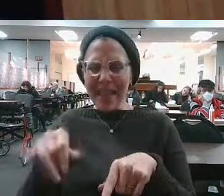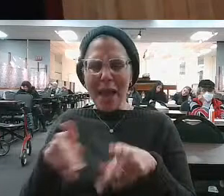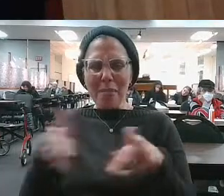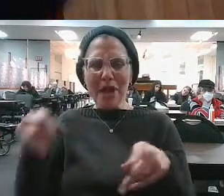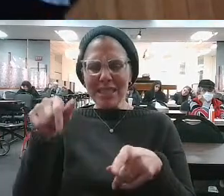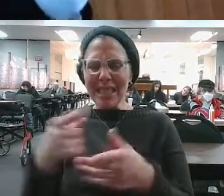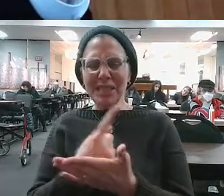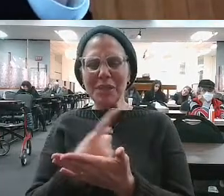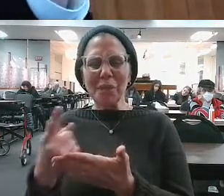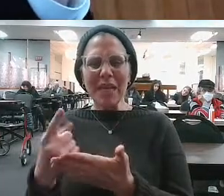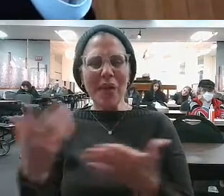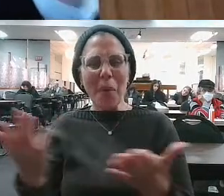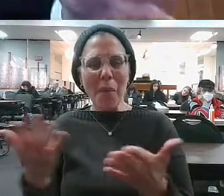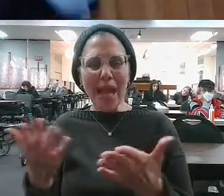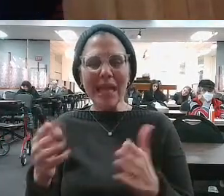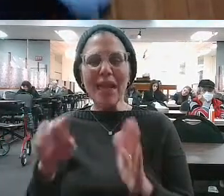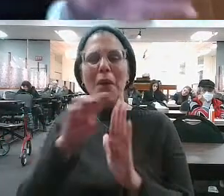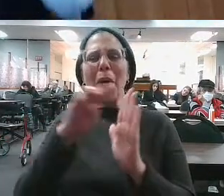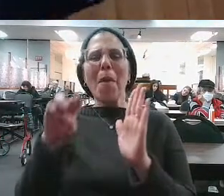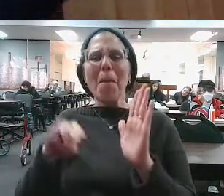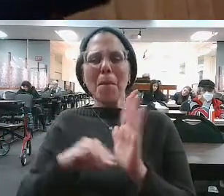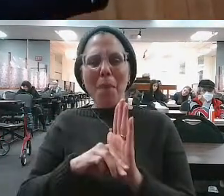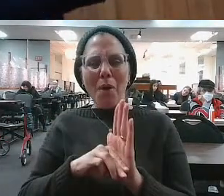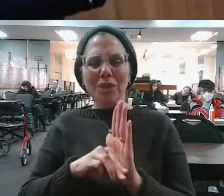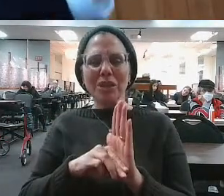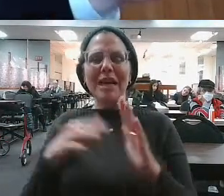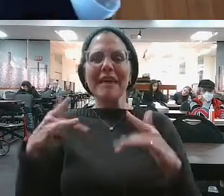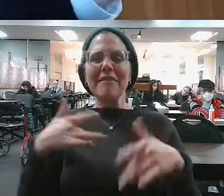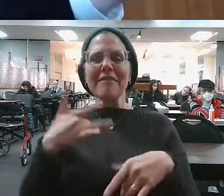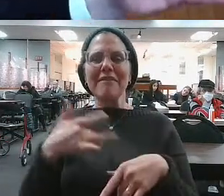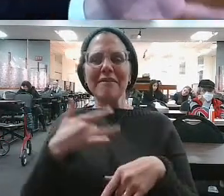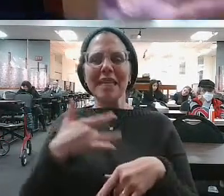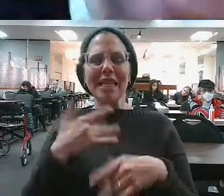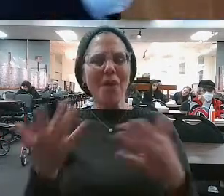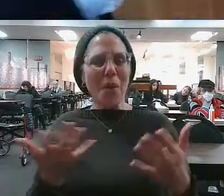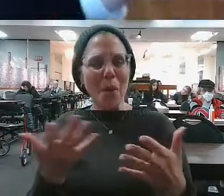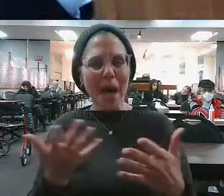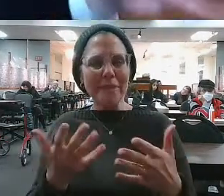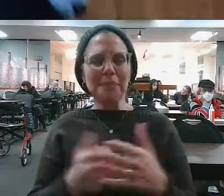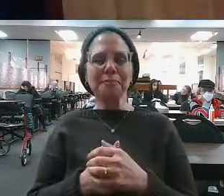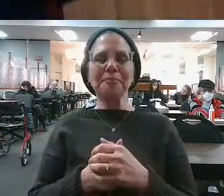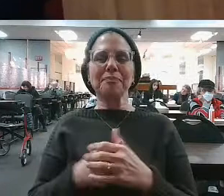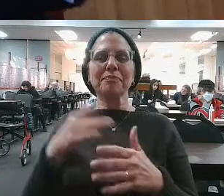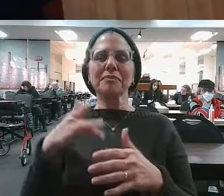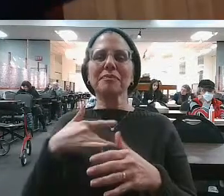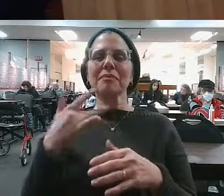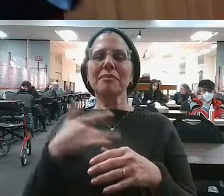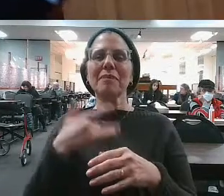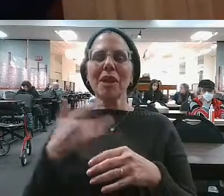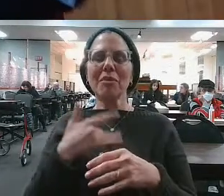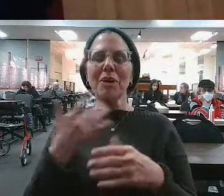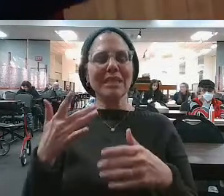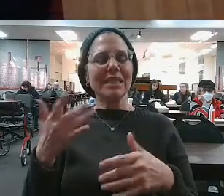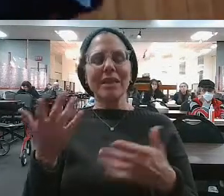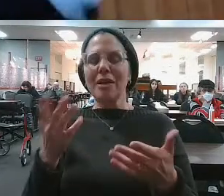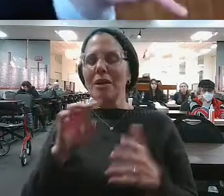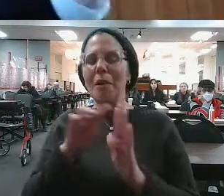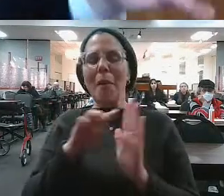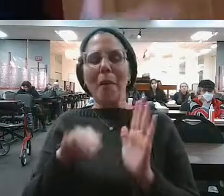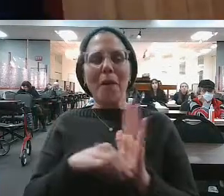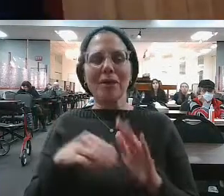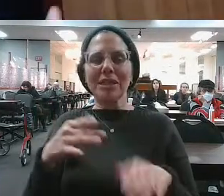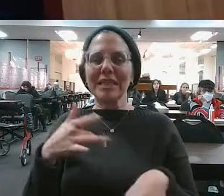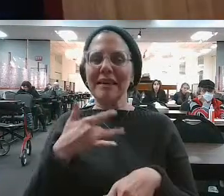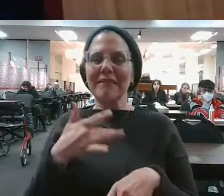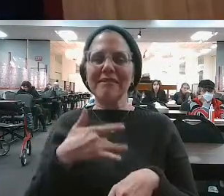here in the beginning of the parasha, what's happening here? What's Moshe Rabbeinu's state of mind, right? Moshe Rabbeinu is sitting on the therapist's couch, and what is he